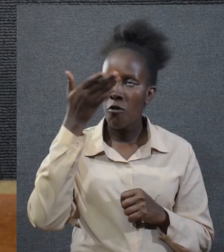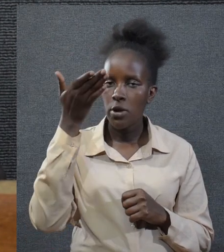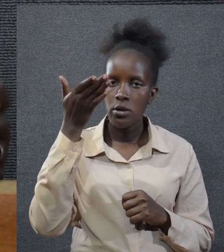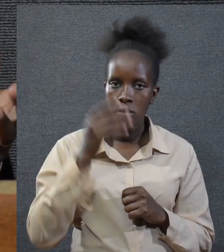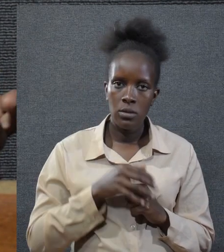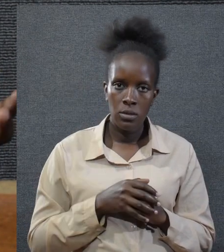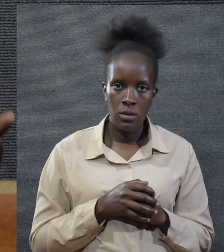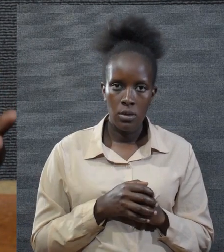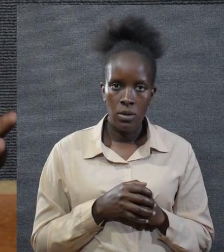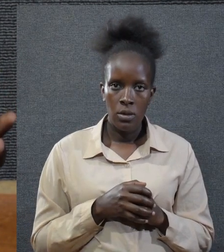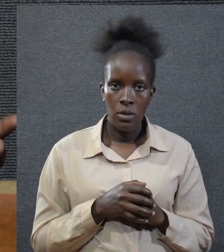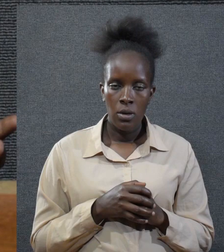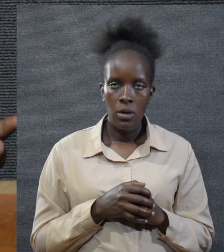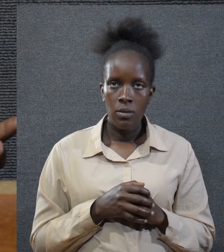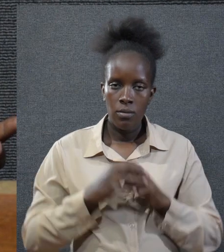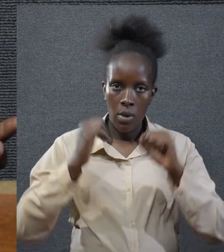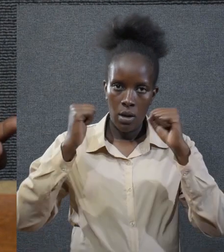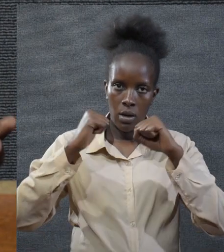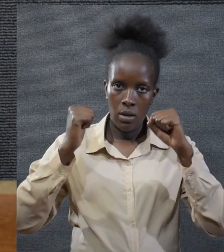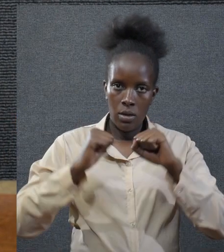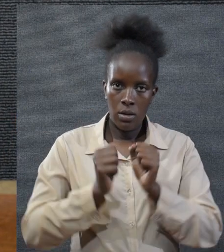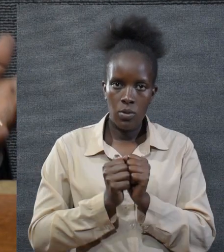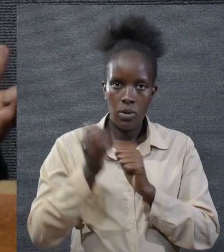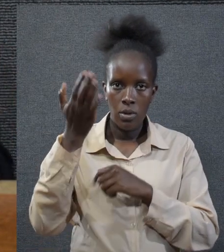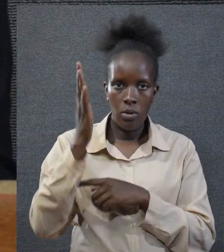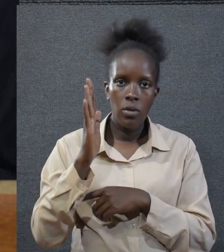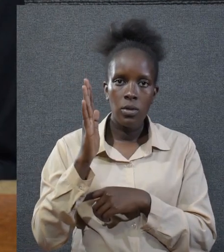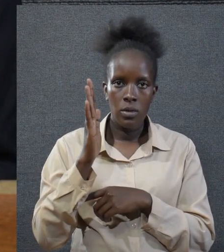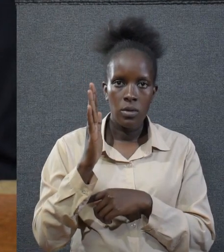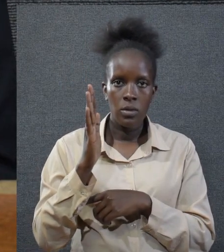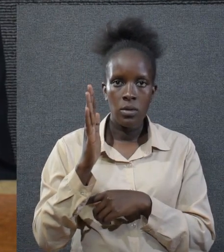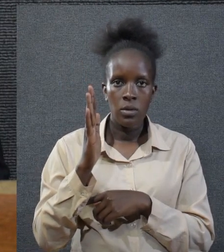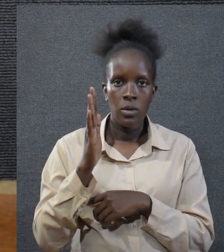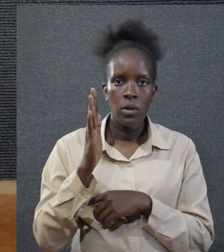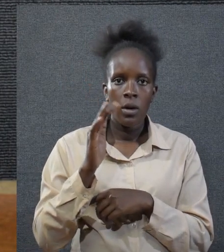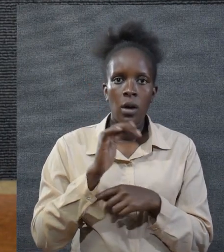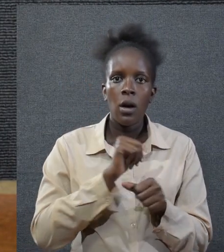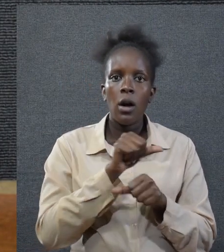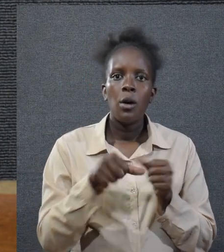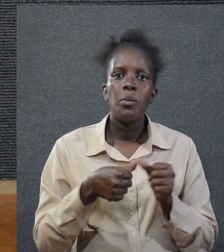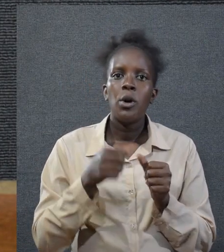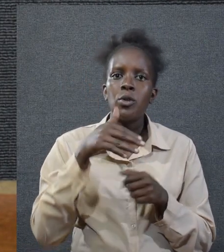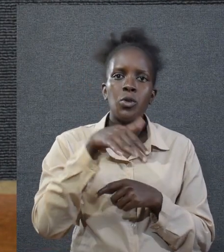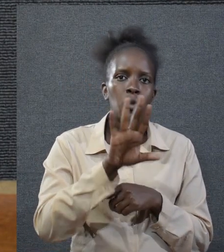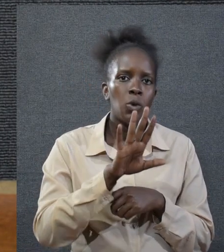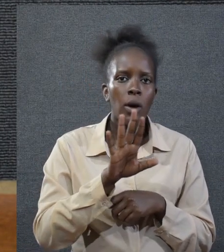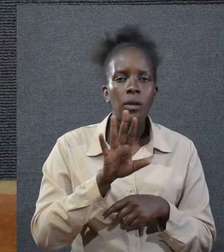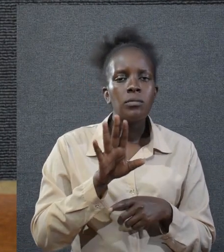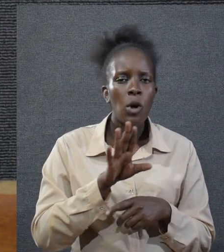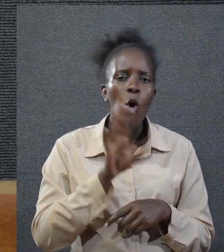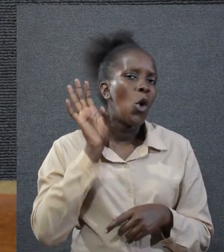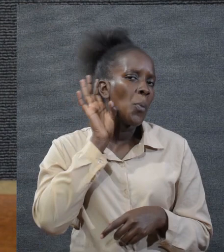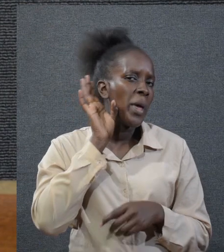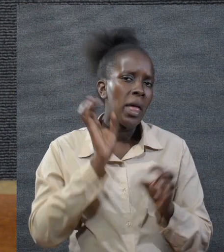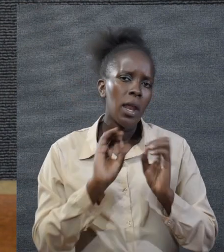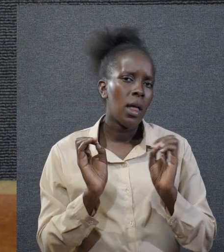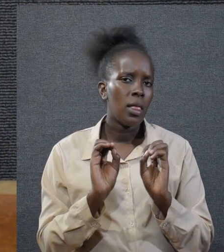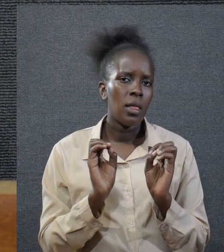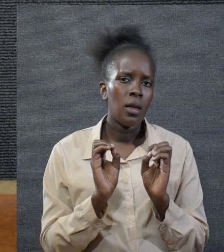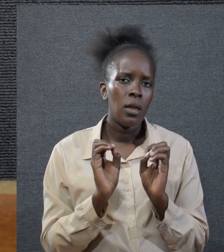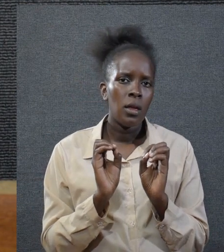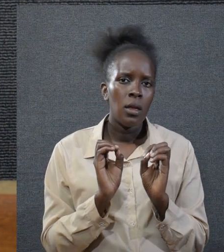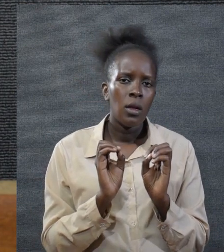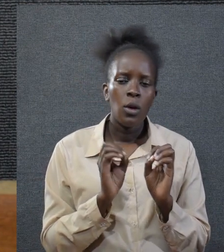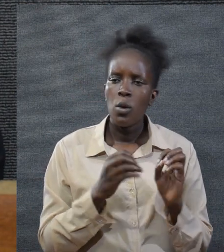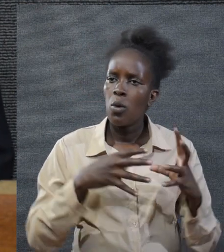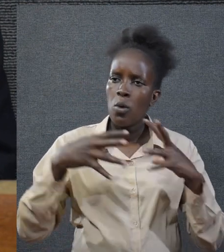to confess is to agree with God regarding your disobedience